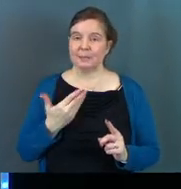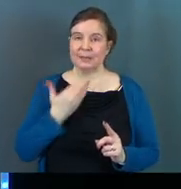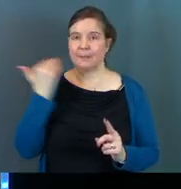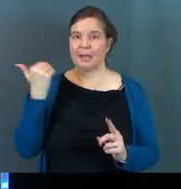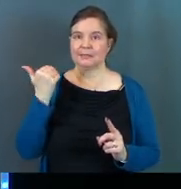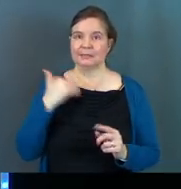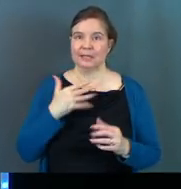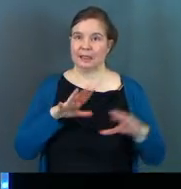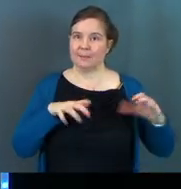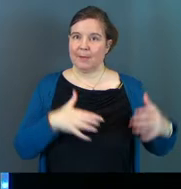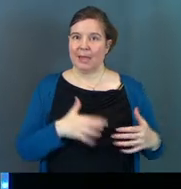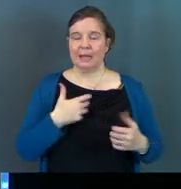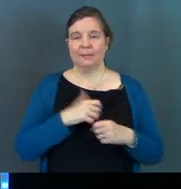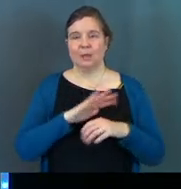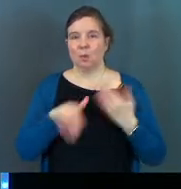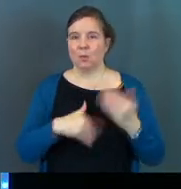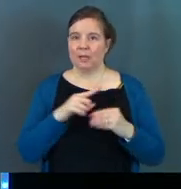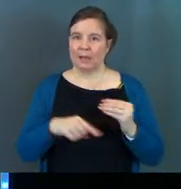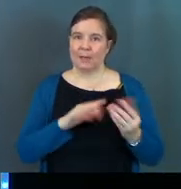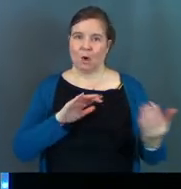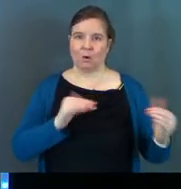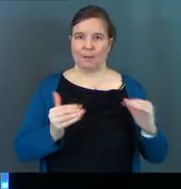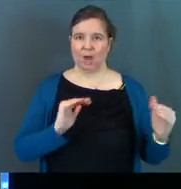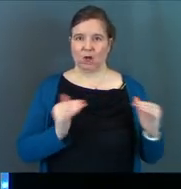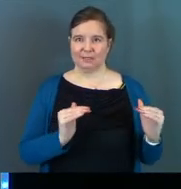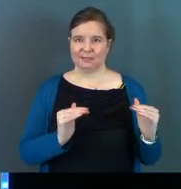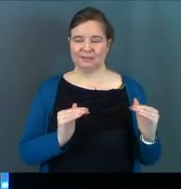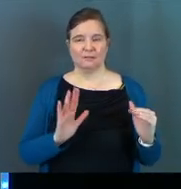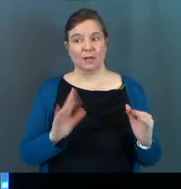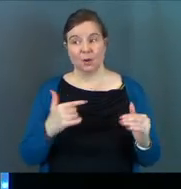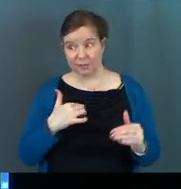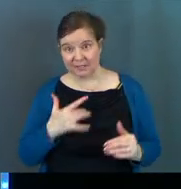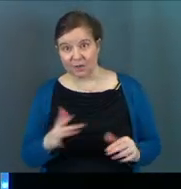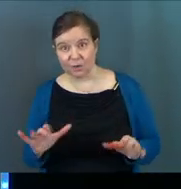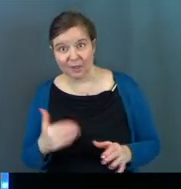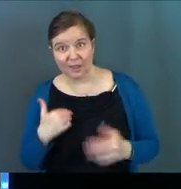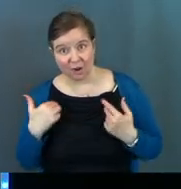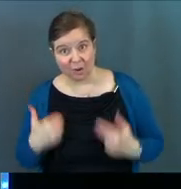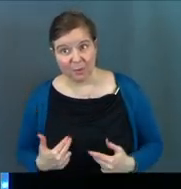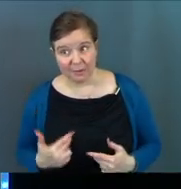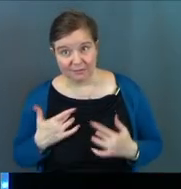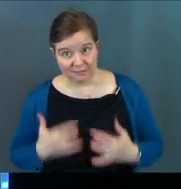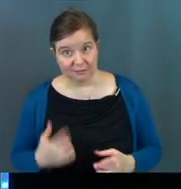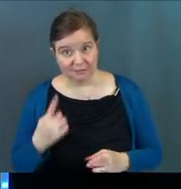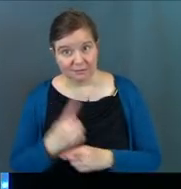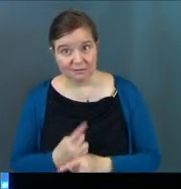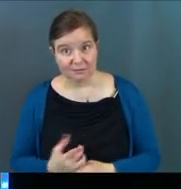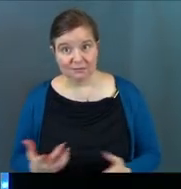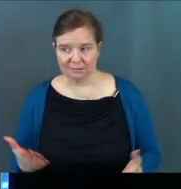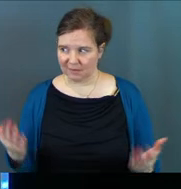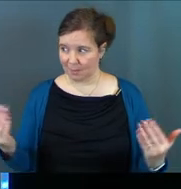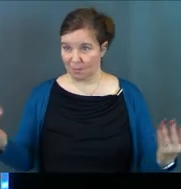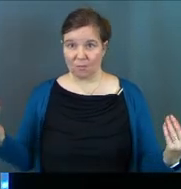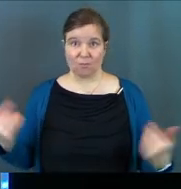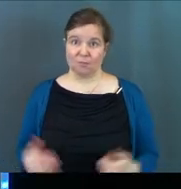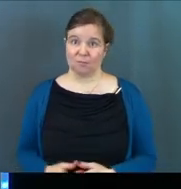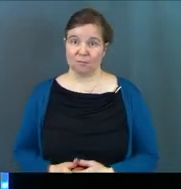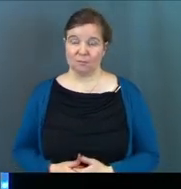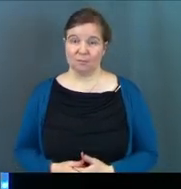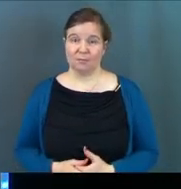be the best in the pack, and he made the whole thing about comparison. And don't we do that in our humanity? Come on.